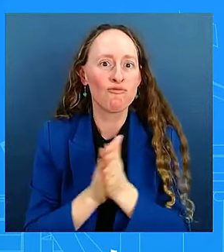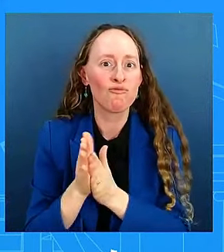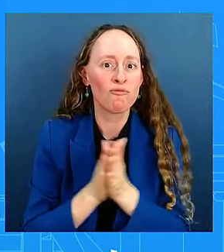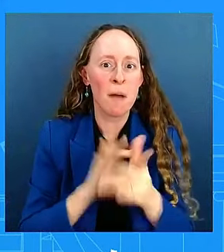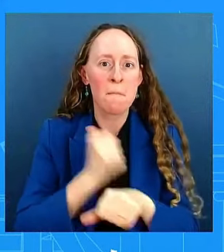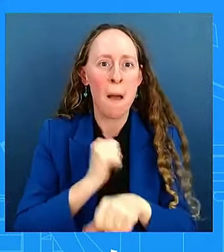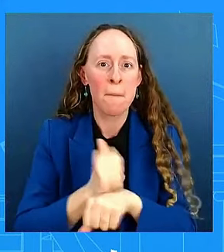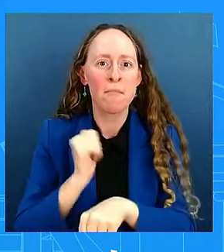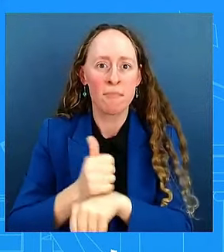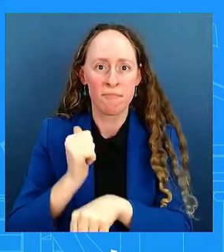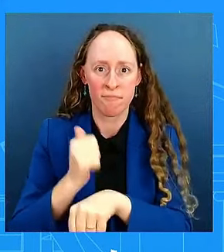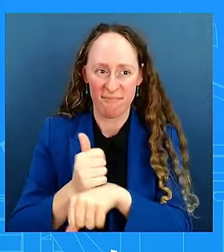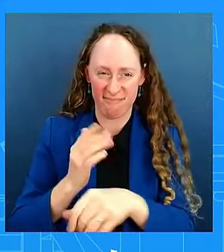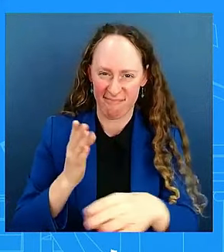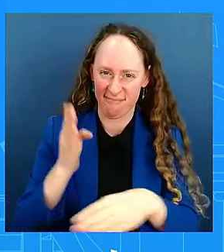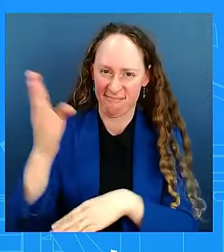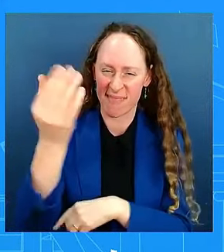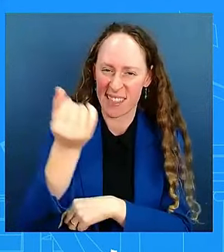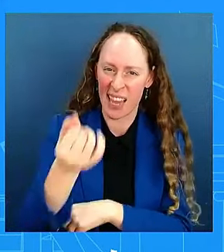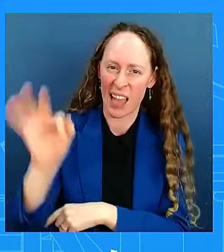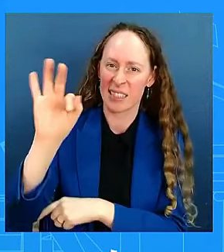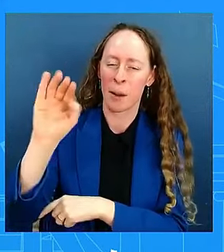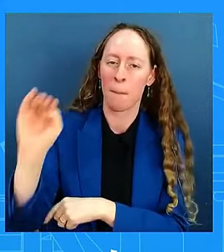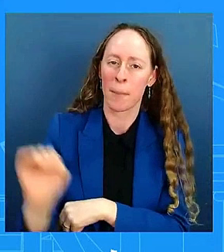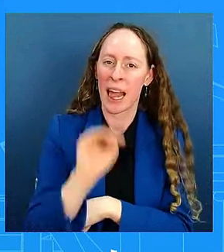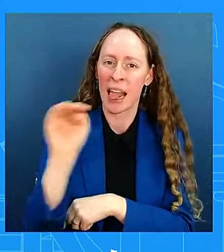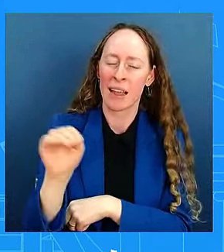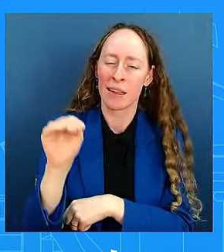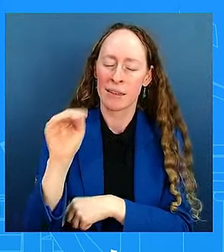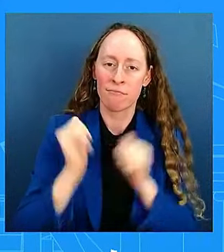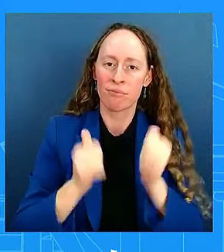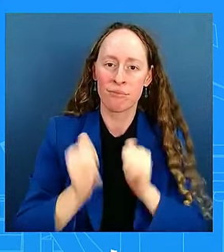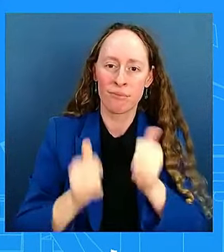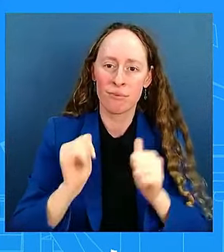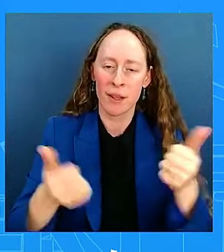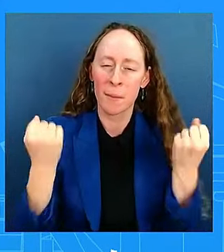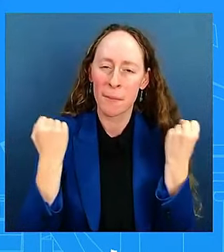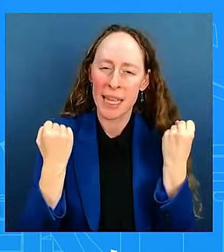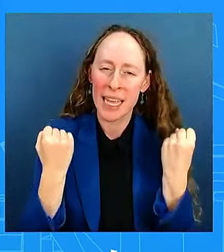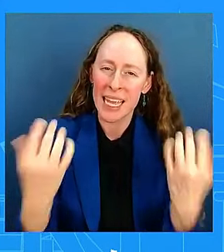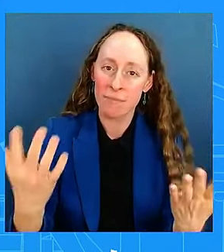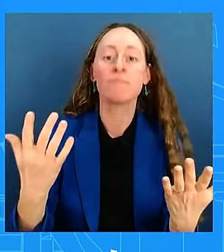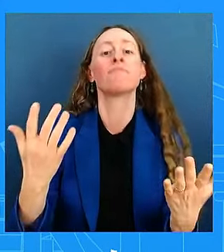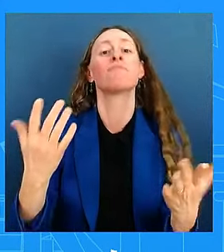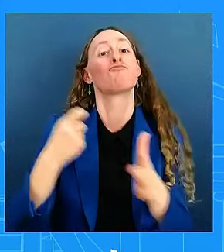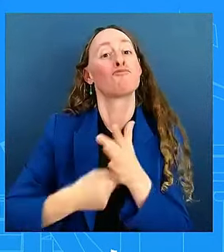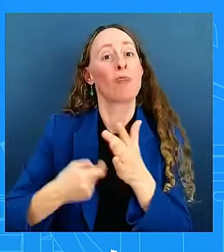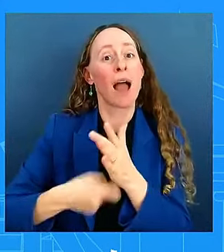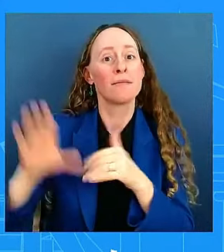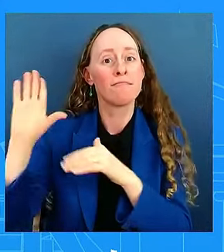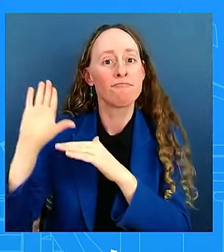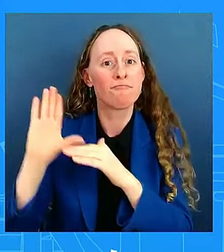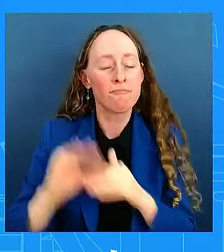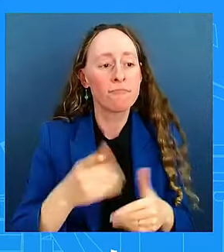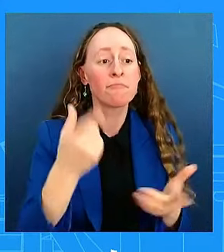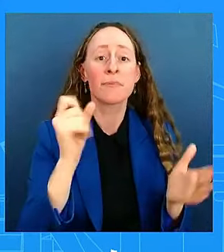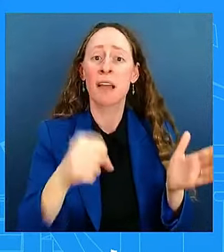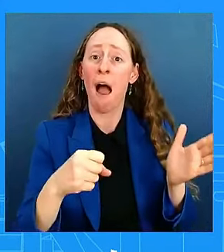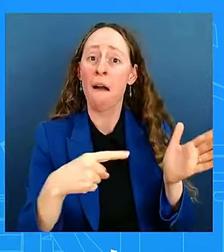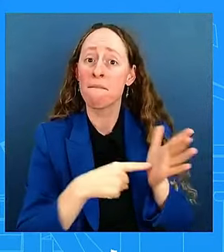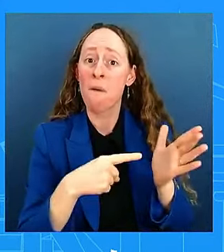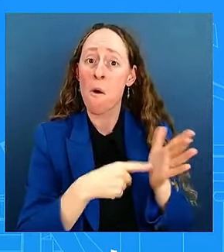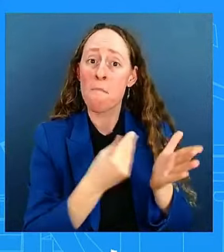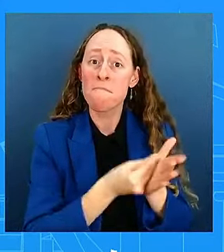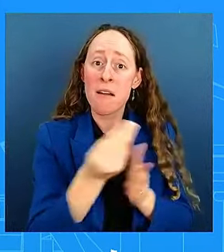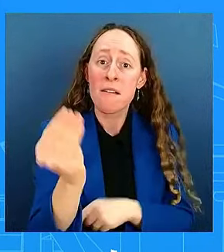like more affordable housing, extending what I've done for seniors and lowering prescription drug costs by letting Medicare negotiate